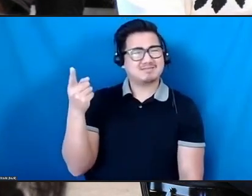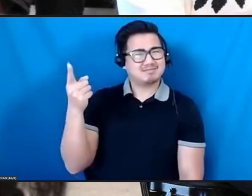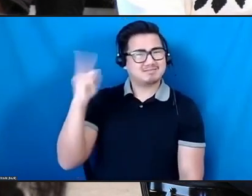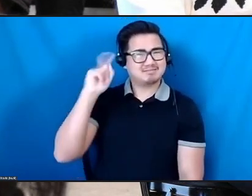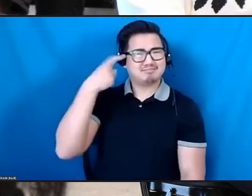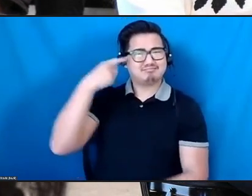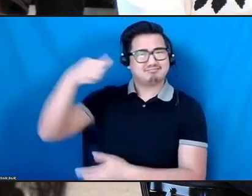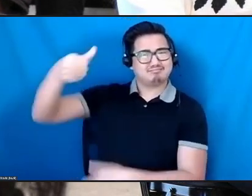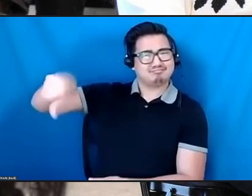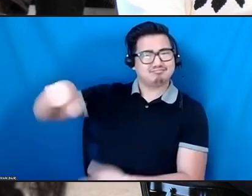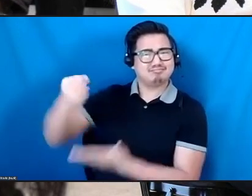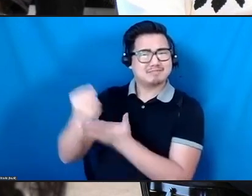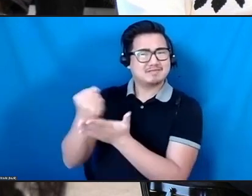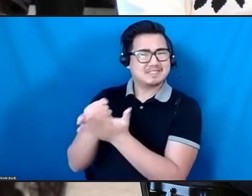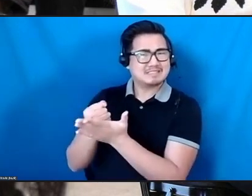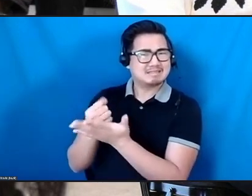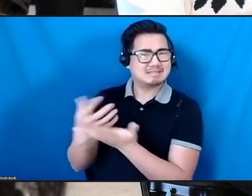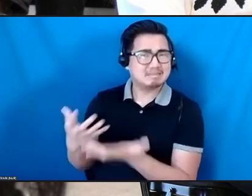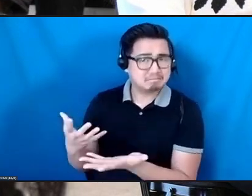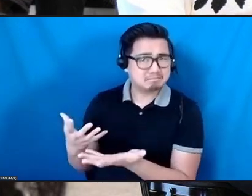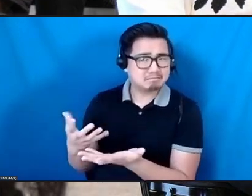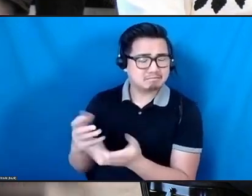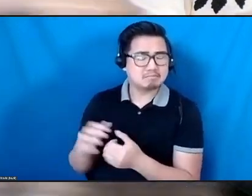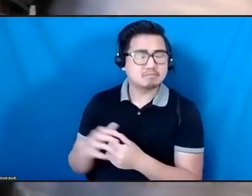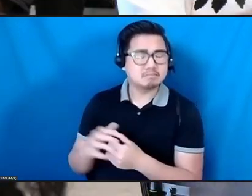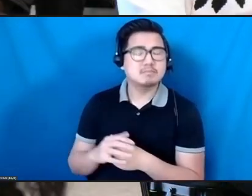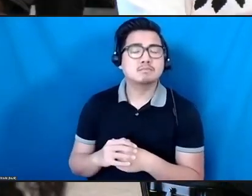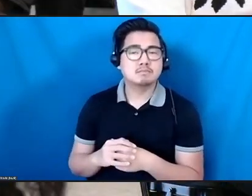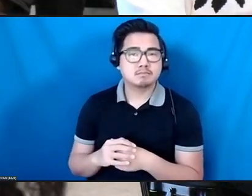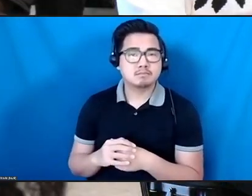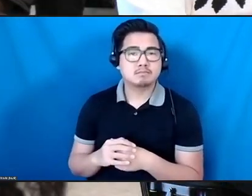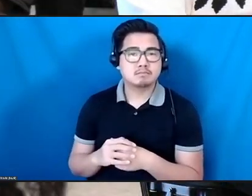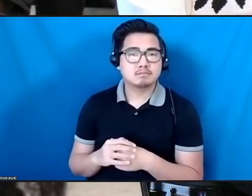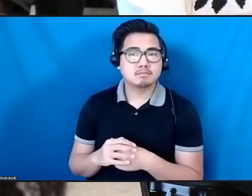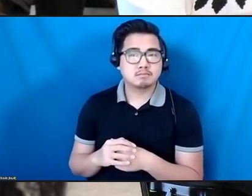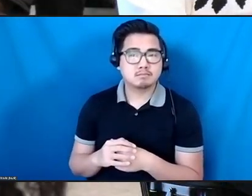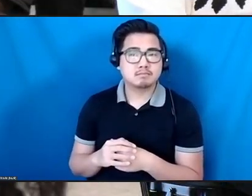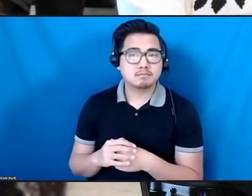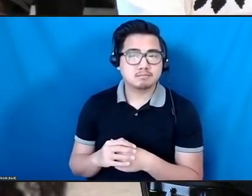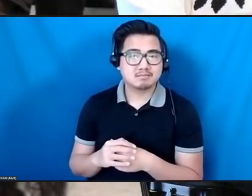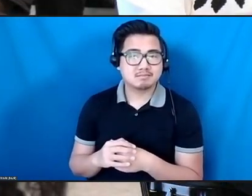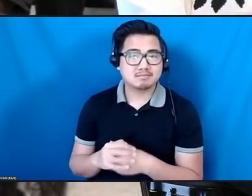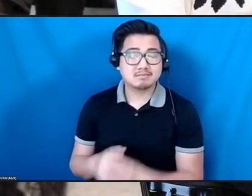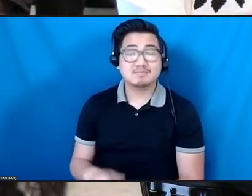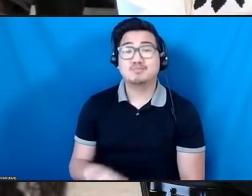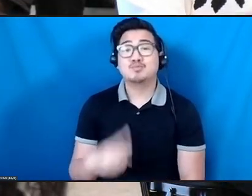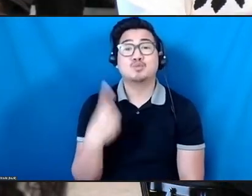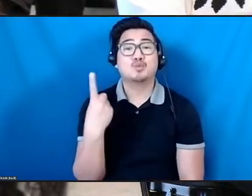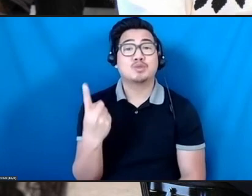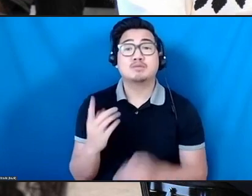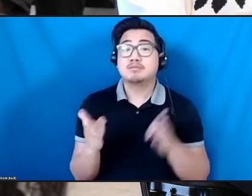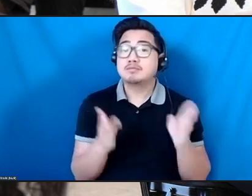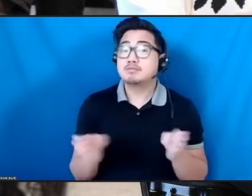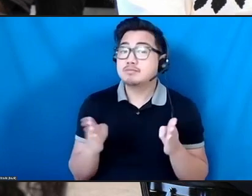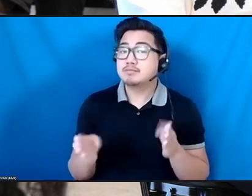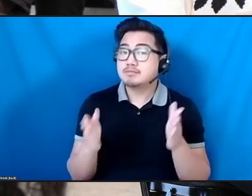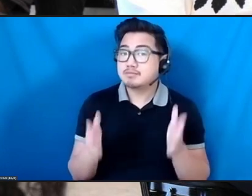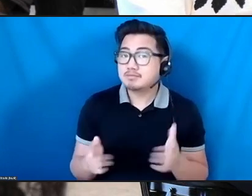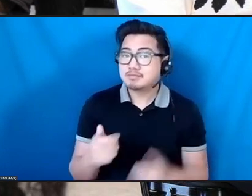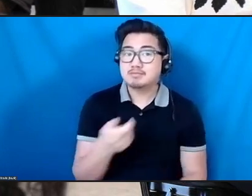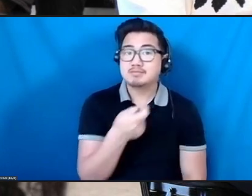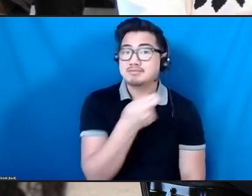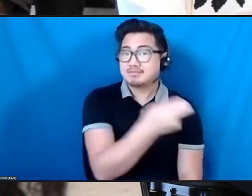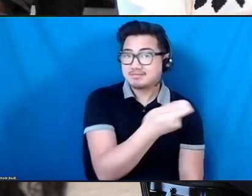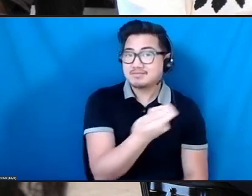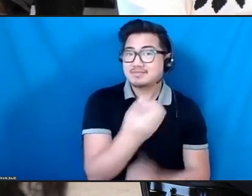And quickly, one of the organizers pointed the mic to the State Department representative,